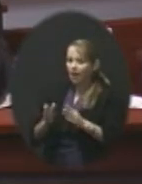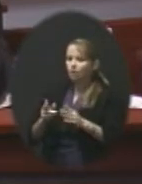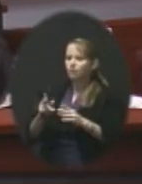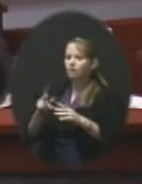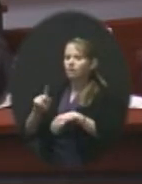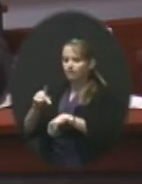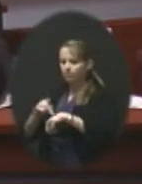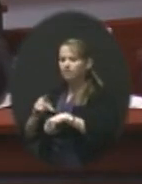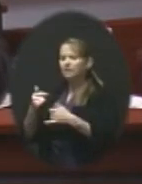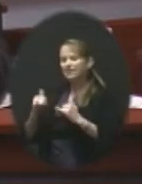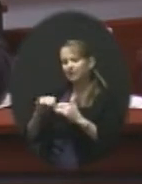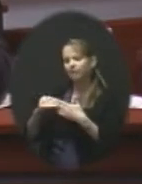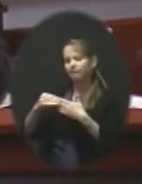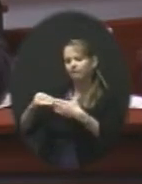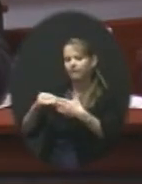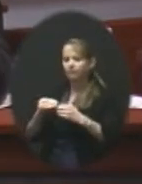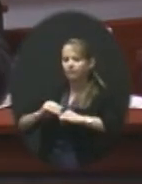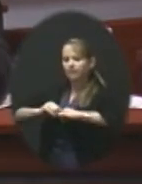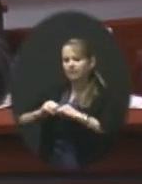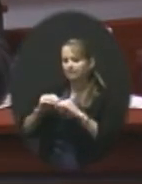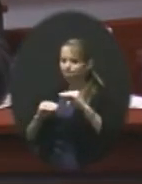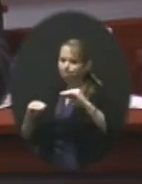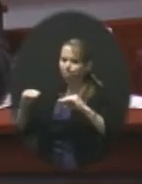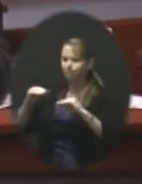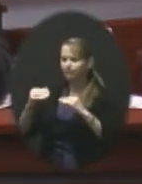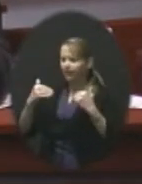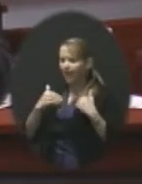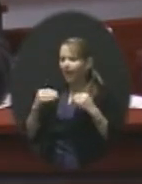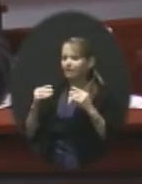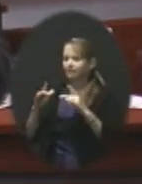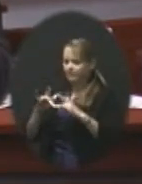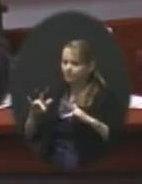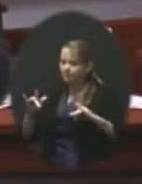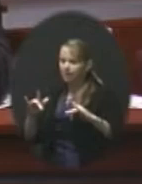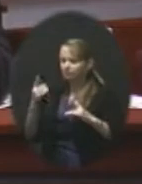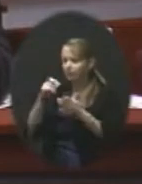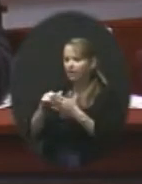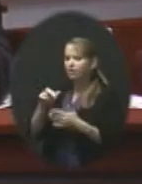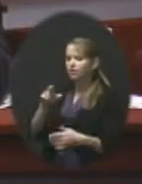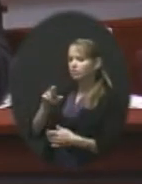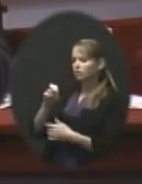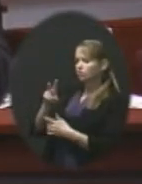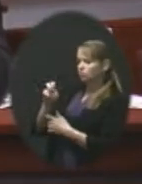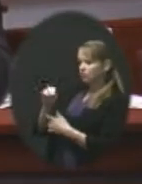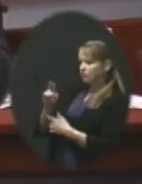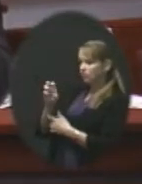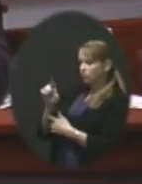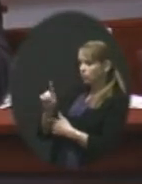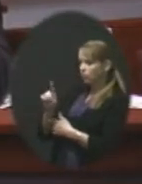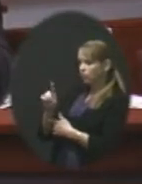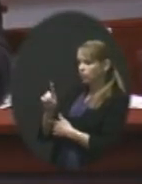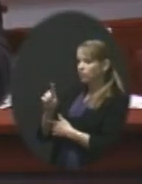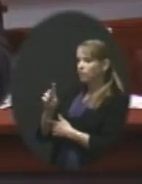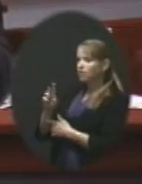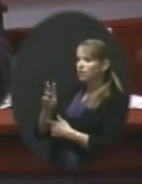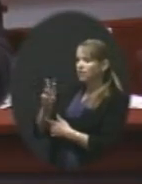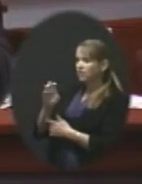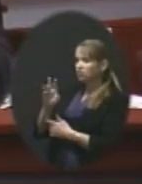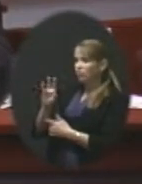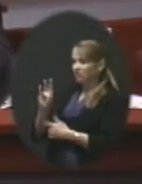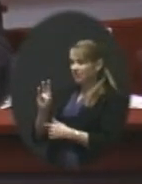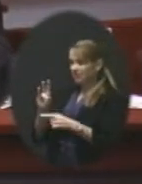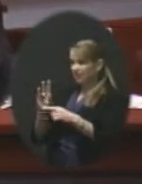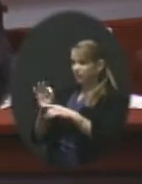things, have a few spaces. And again, we're talking of regular classrooms. But so for Ravenwood, 617, the functional capacity,